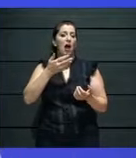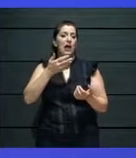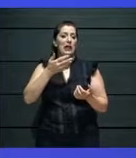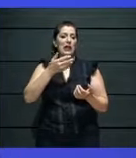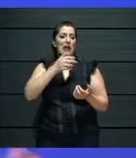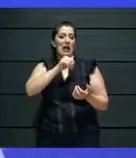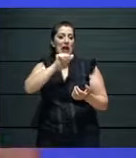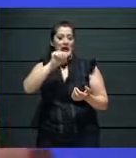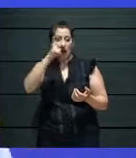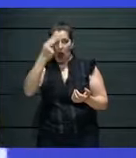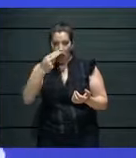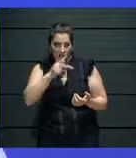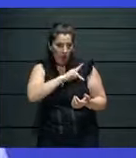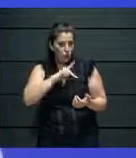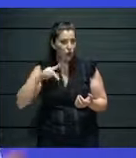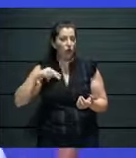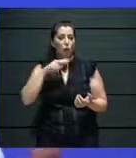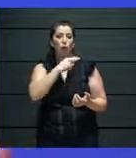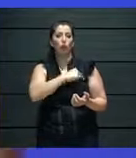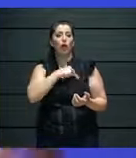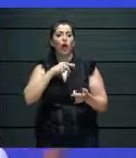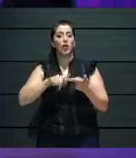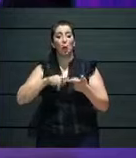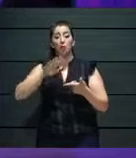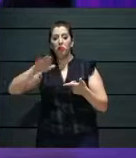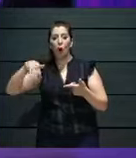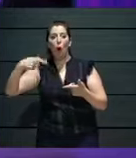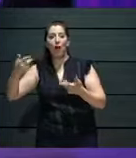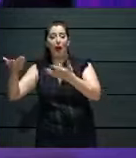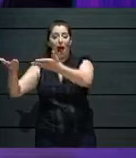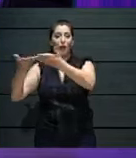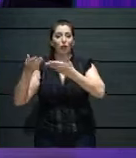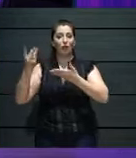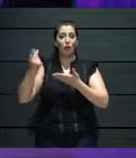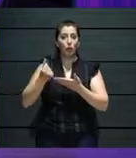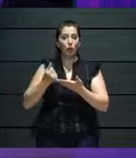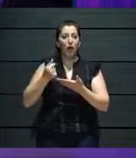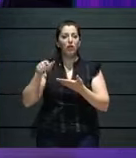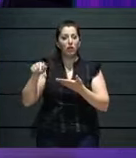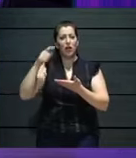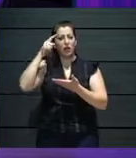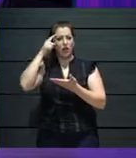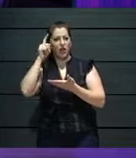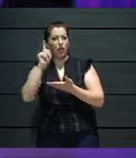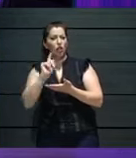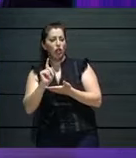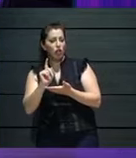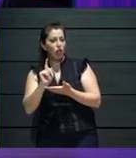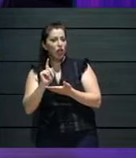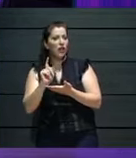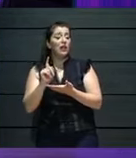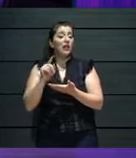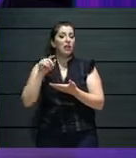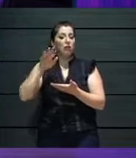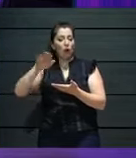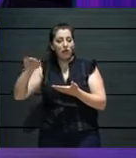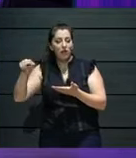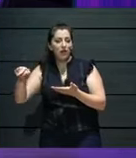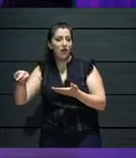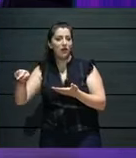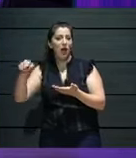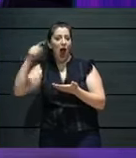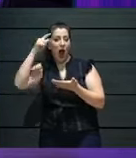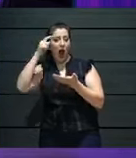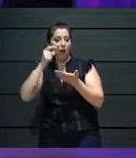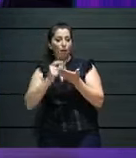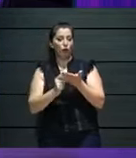the fact that you have such an organization as ACM that says, listen, we believe in what you try to do, what you try to achieve. At